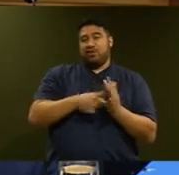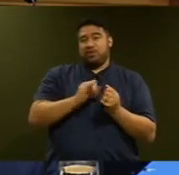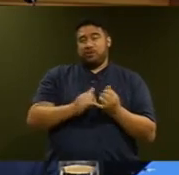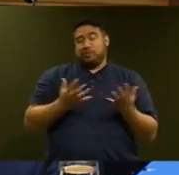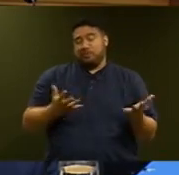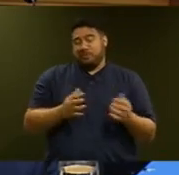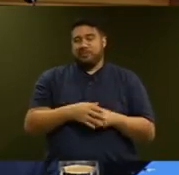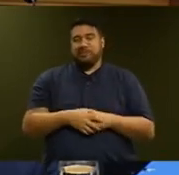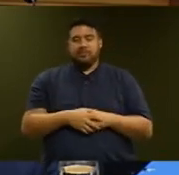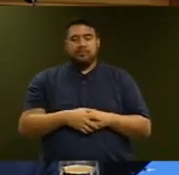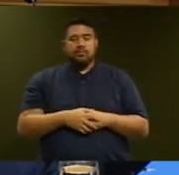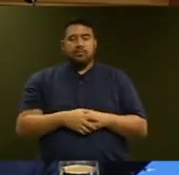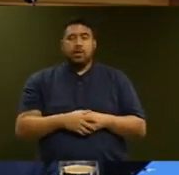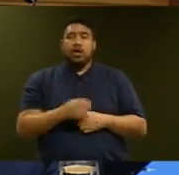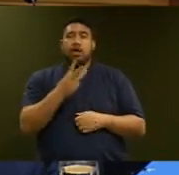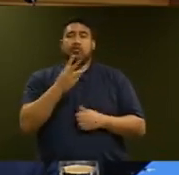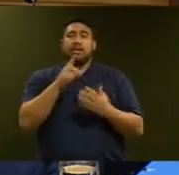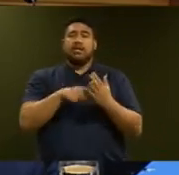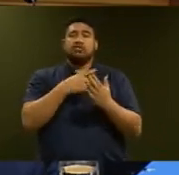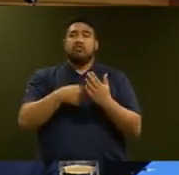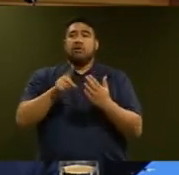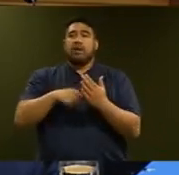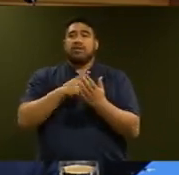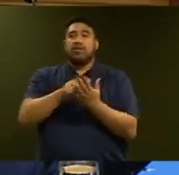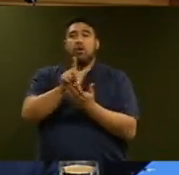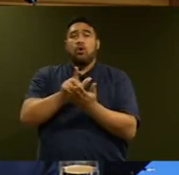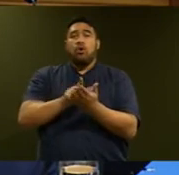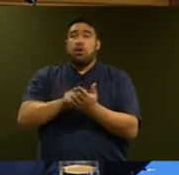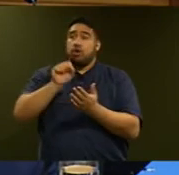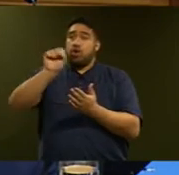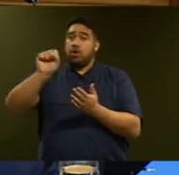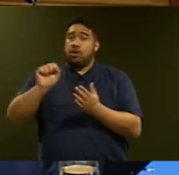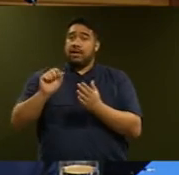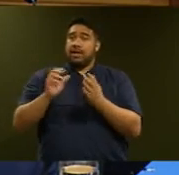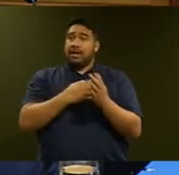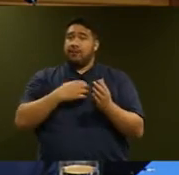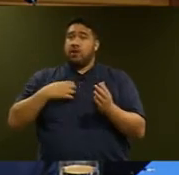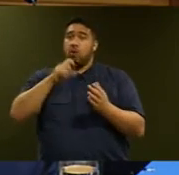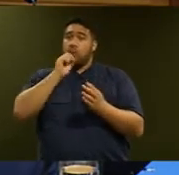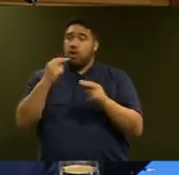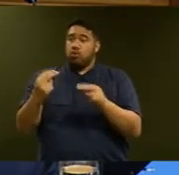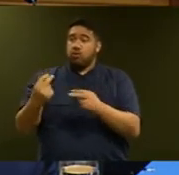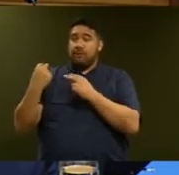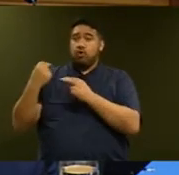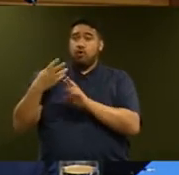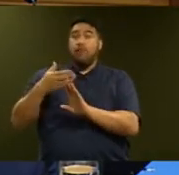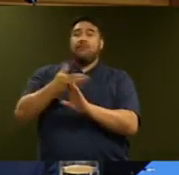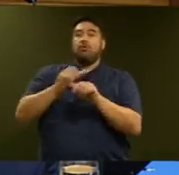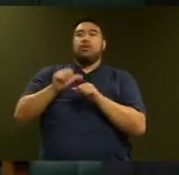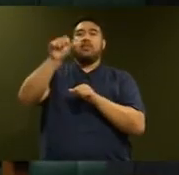Will the three strikes law be reviewed by her government before the next election?